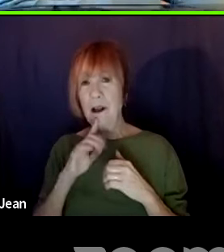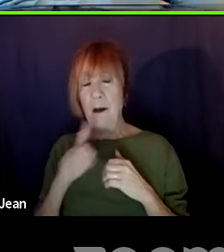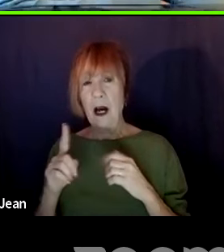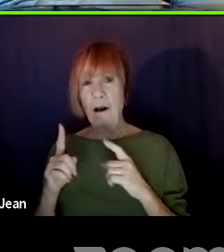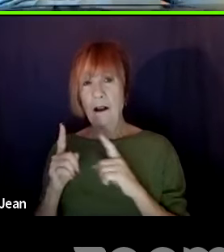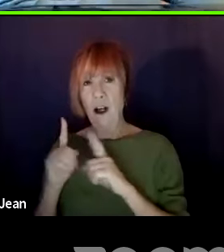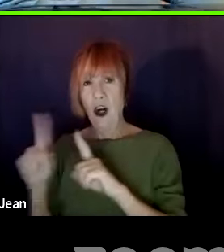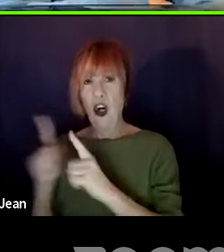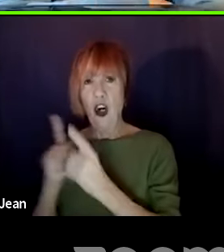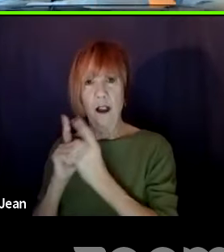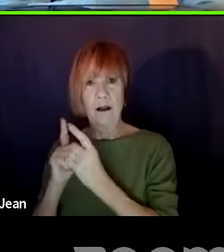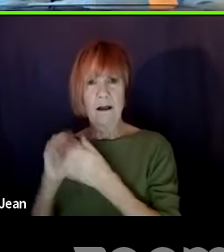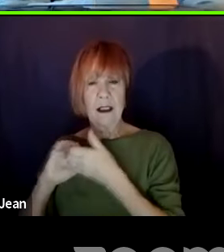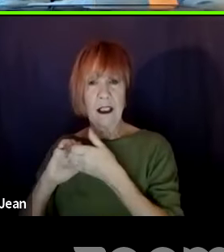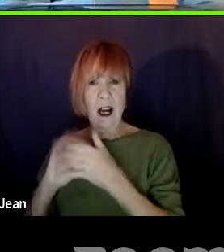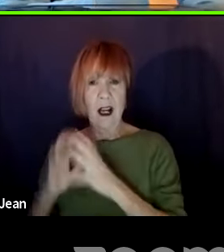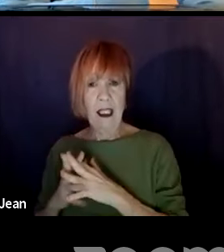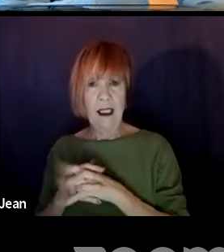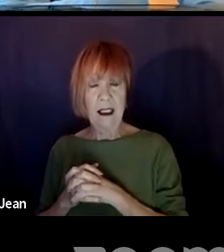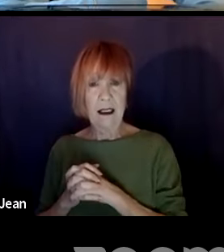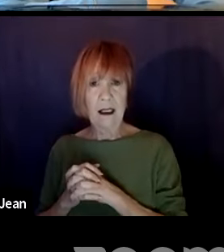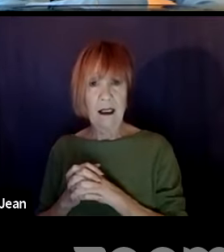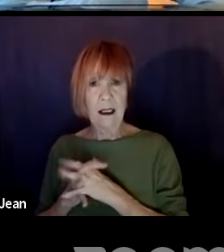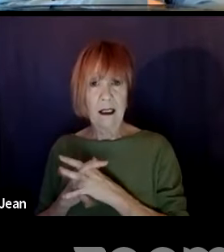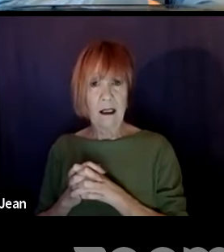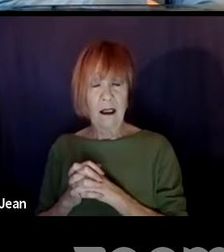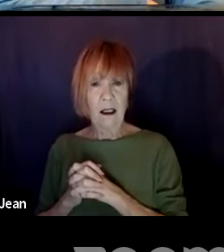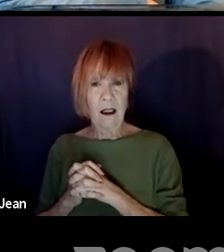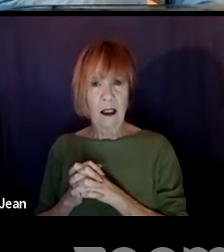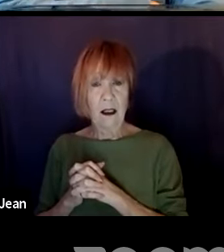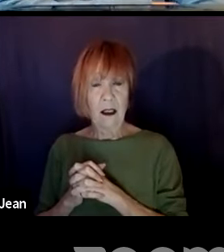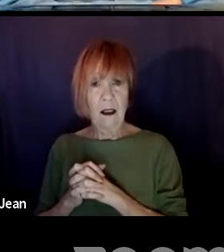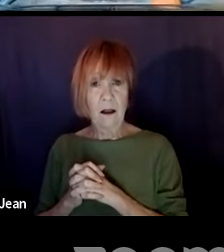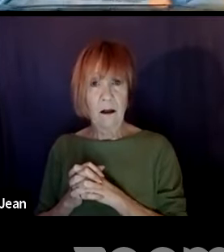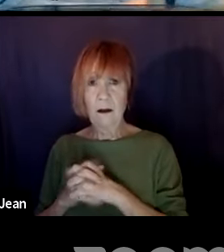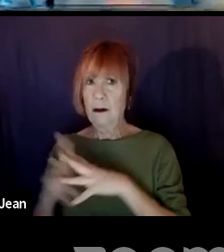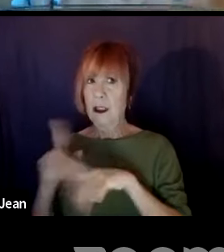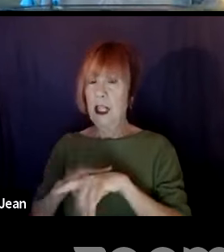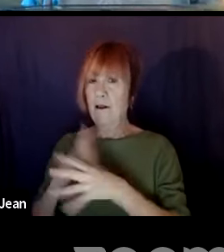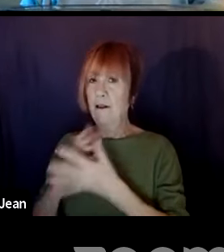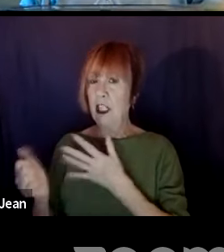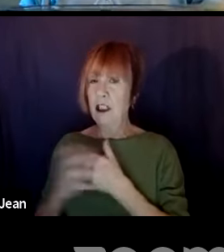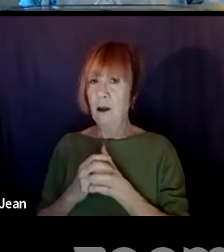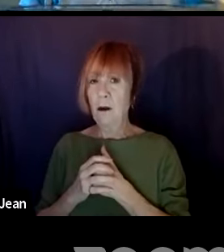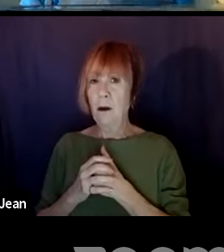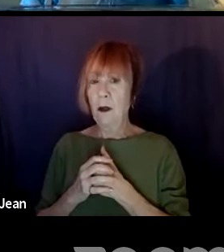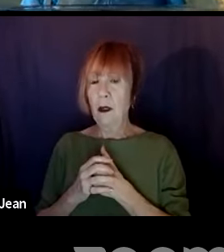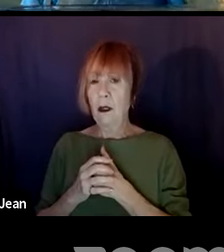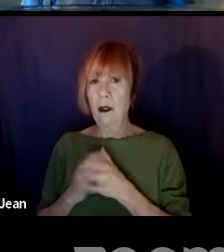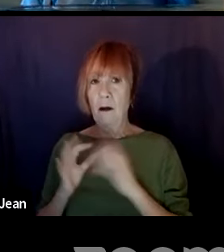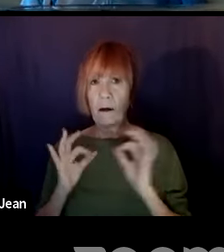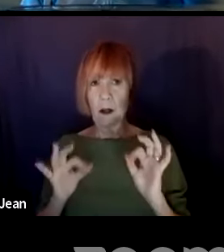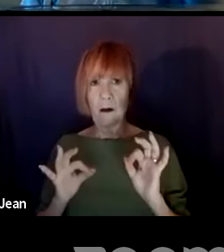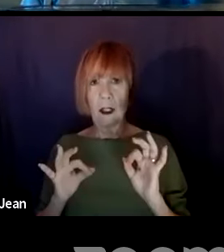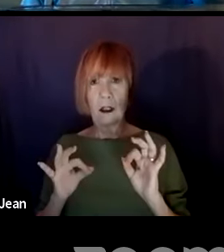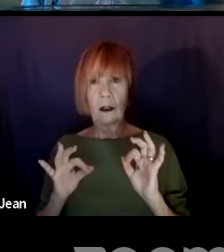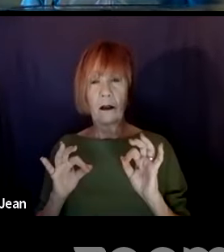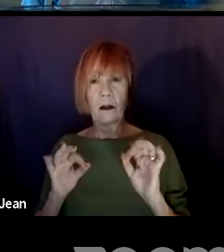in this whole thing was awesome. Nice. Good timing. Perfect. All right. Well,